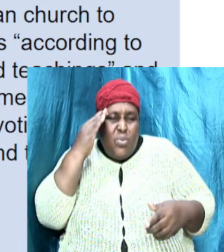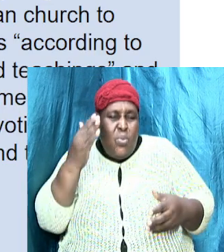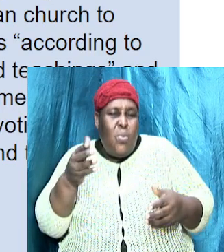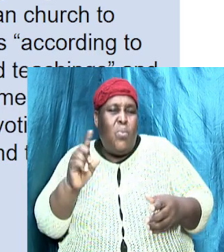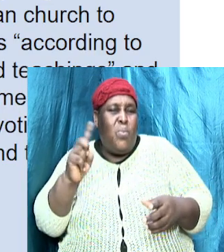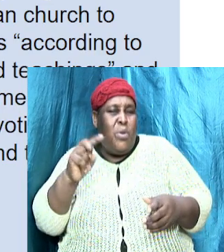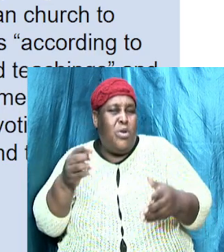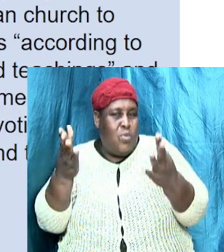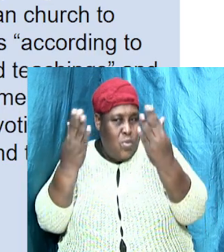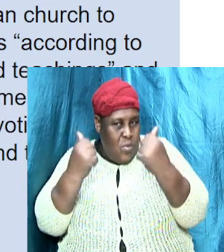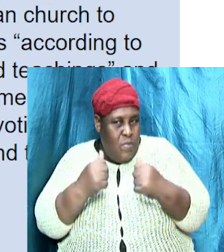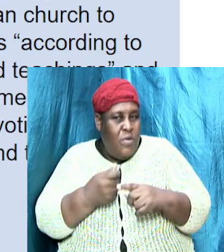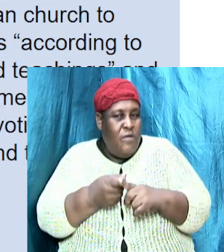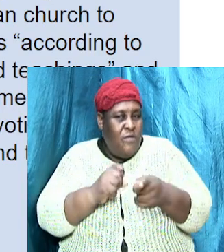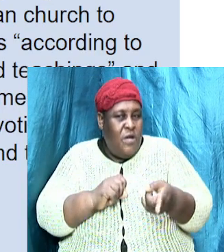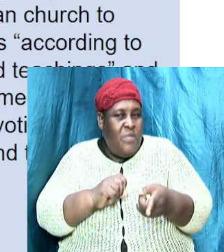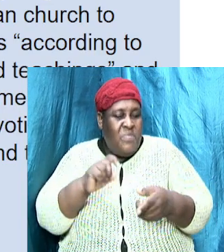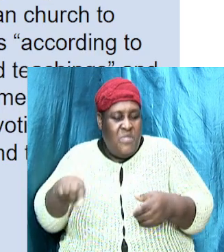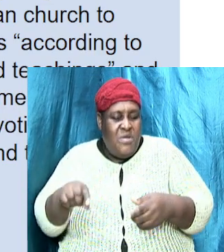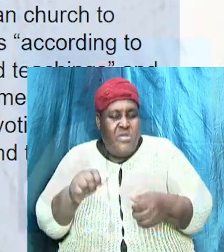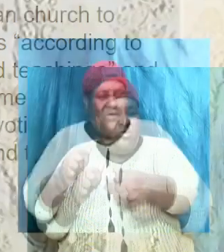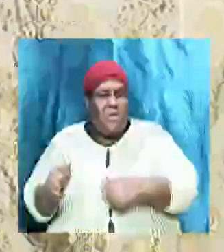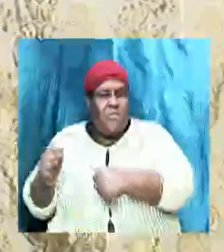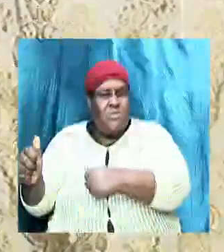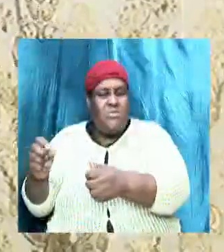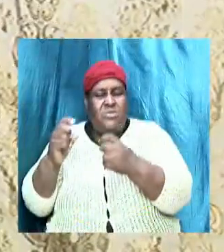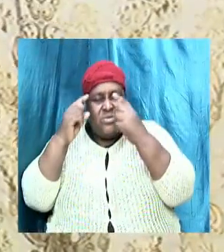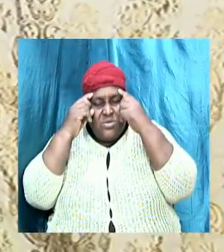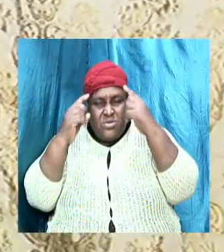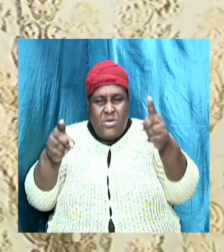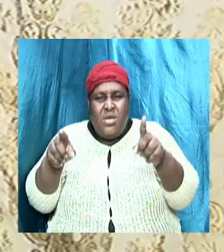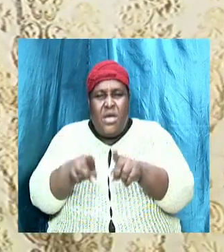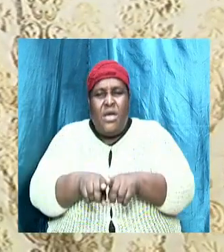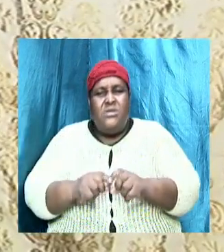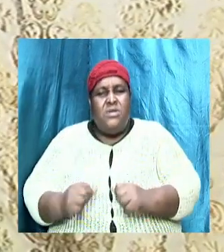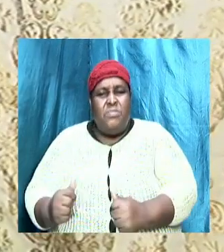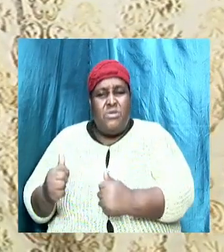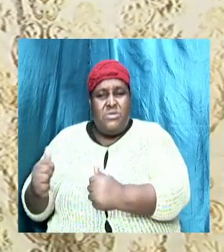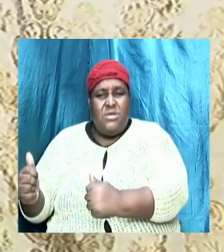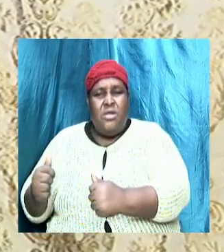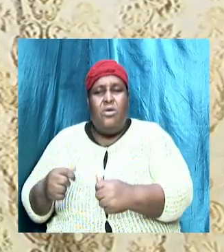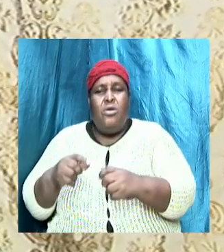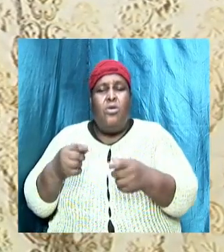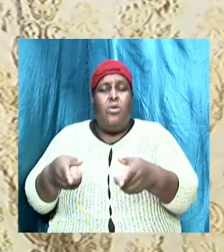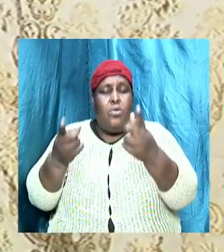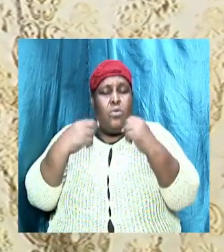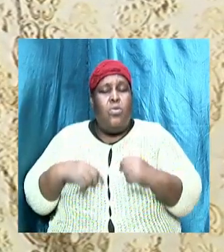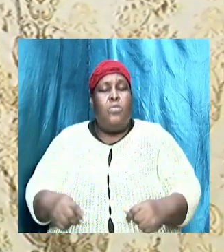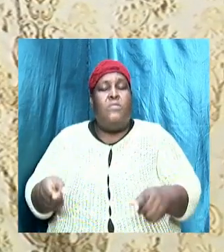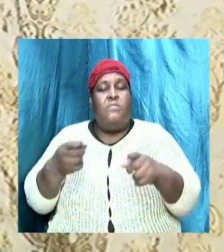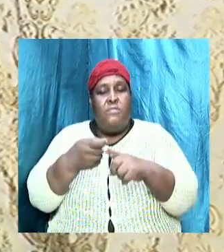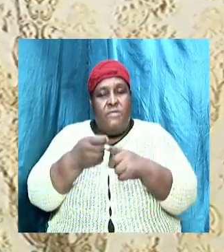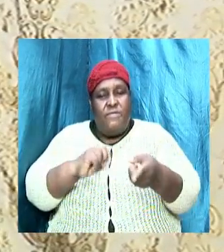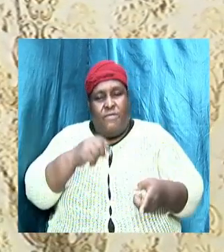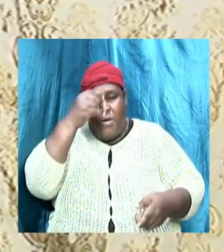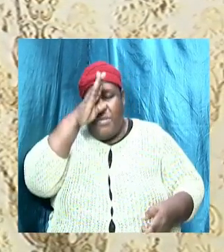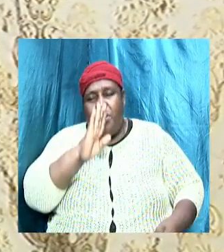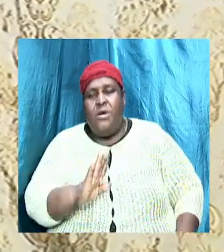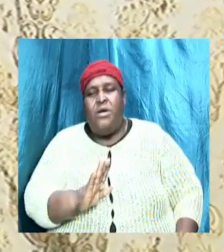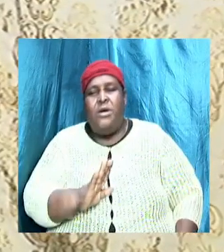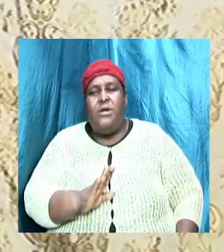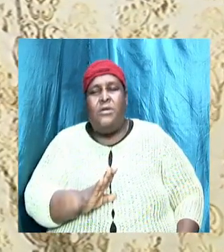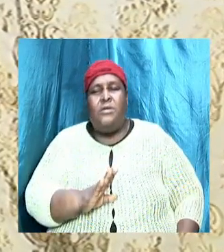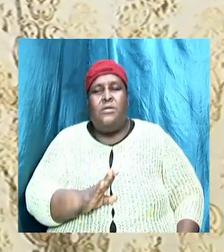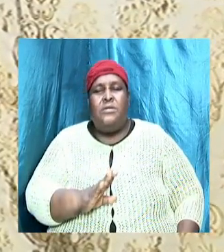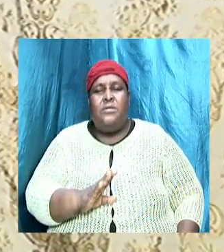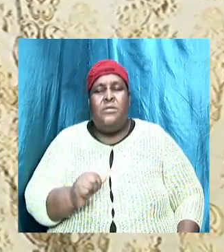doctrine that we embrace as apostolics, I want you to know that it comes straight from God. It comes straight from